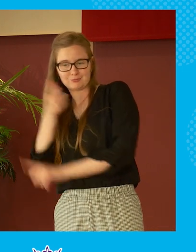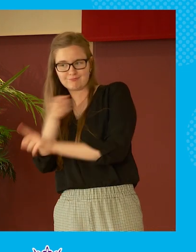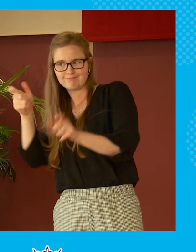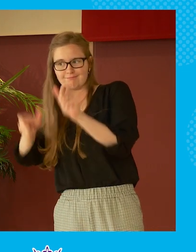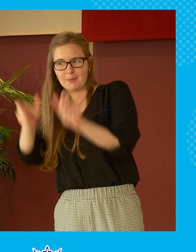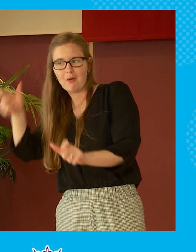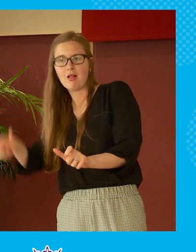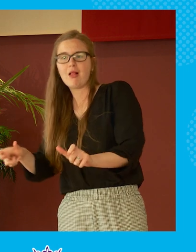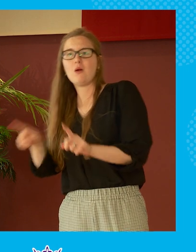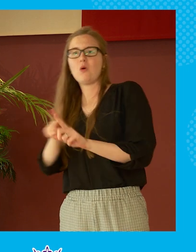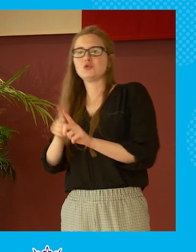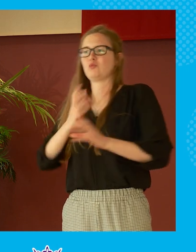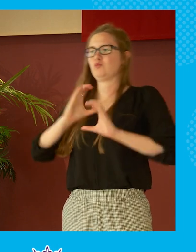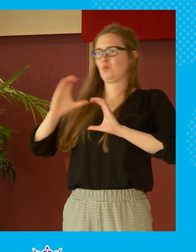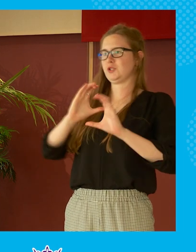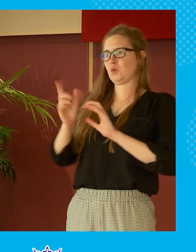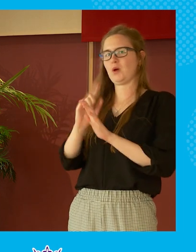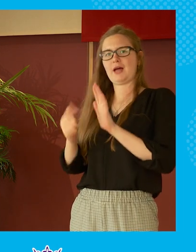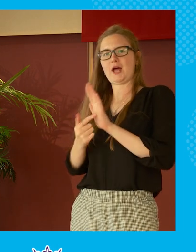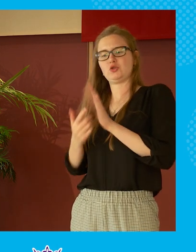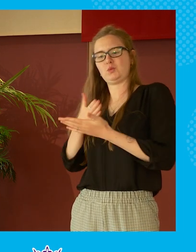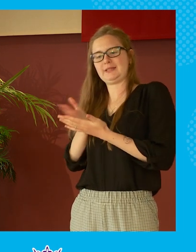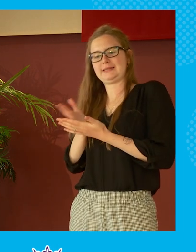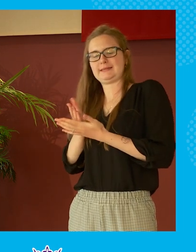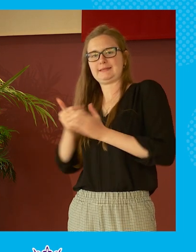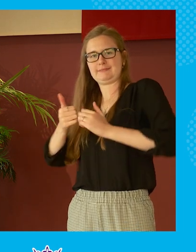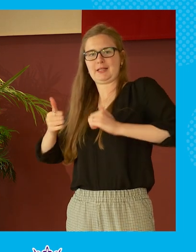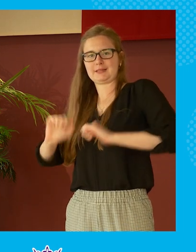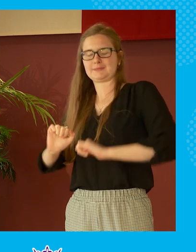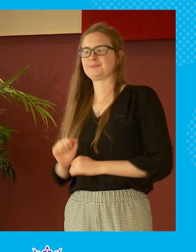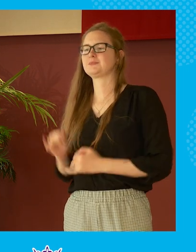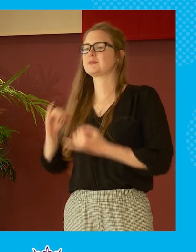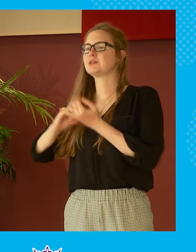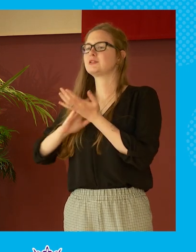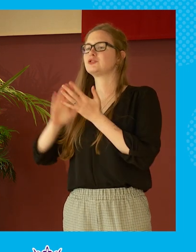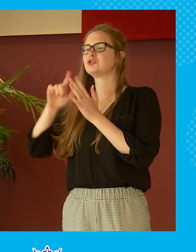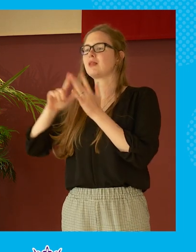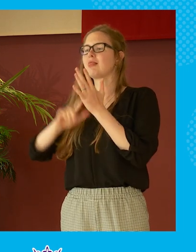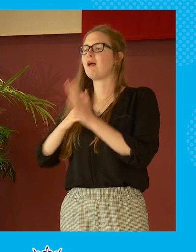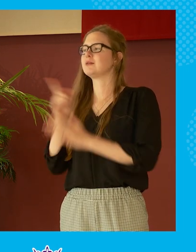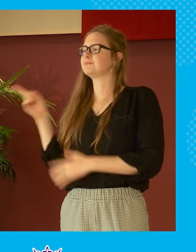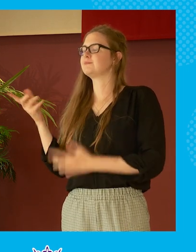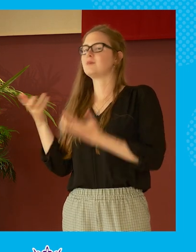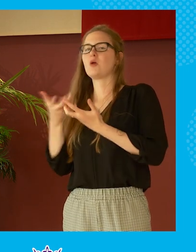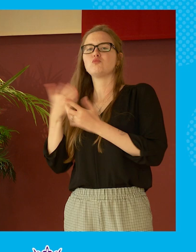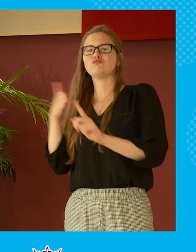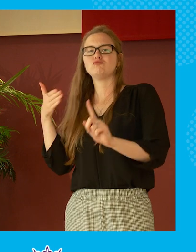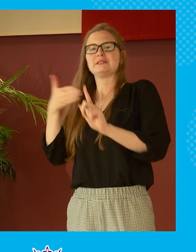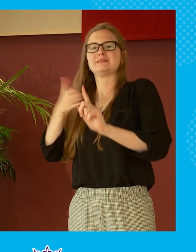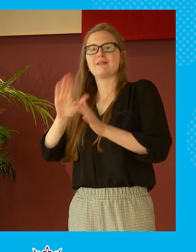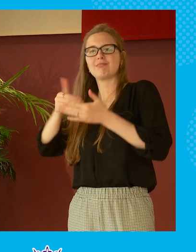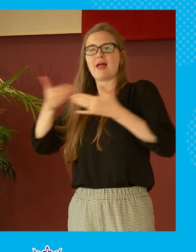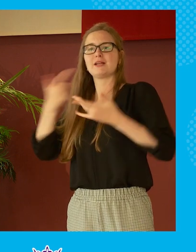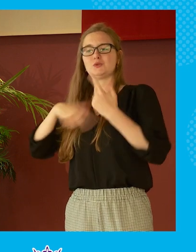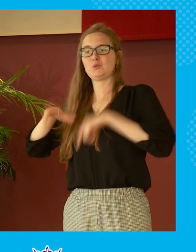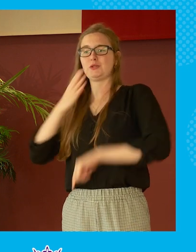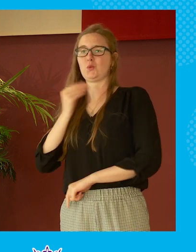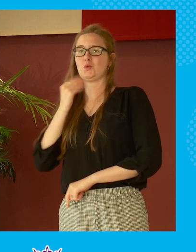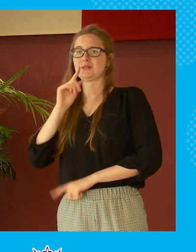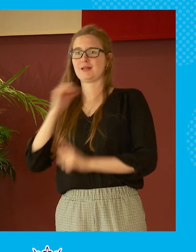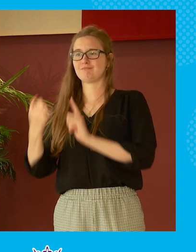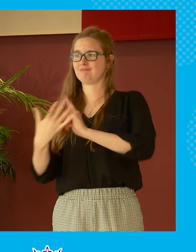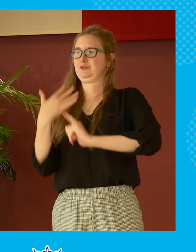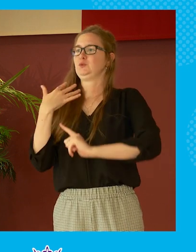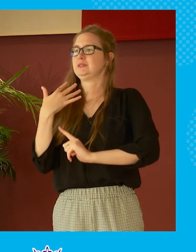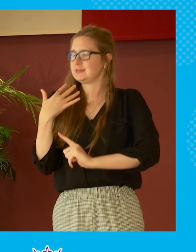um communication i think we have to recognize that uh the language we use can be a huge influence on that